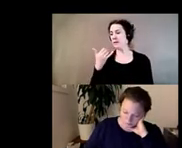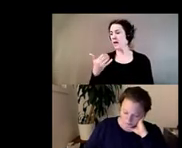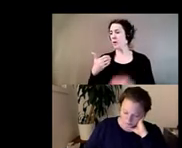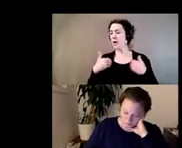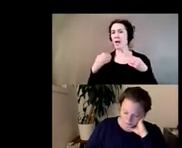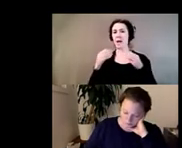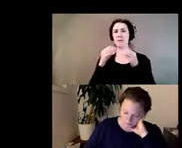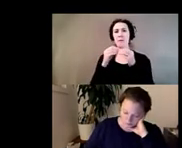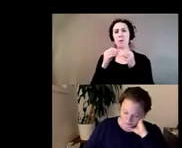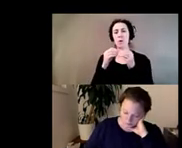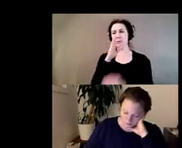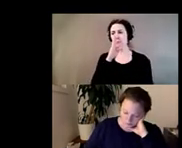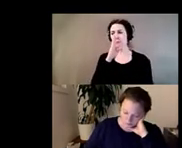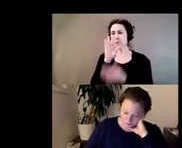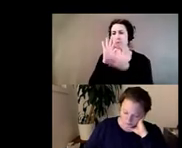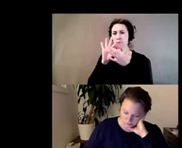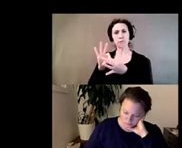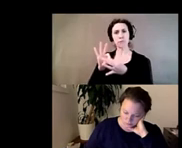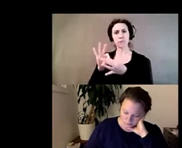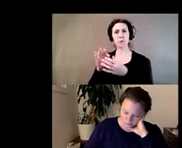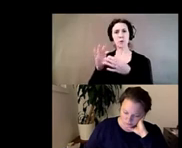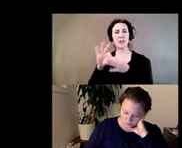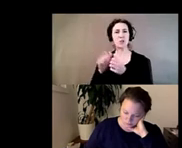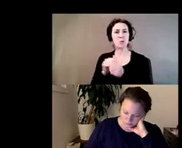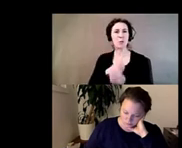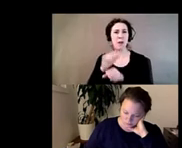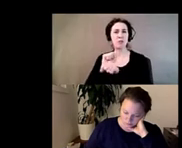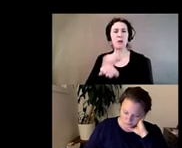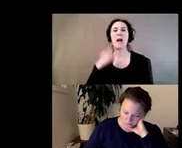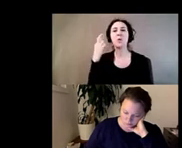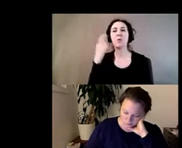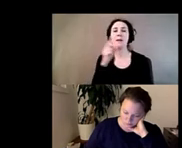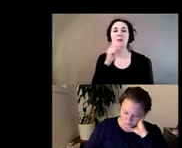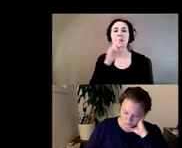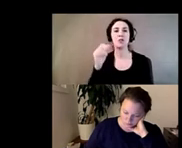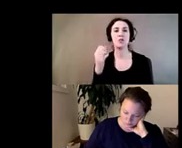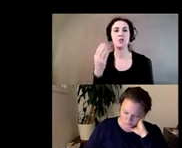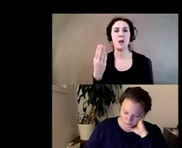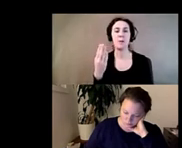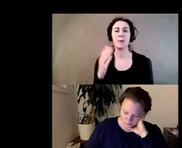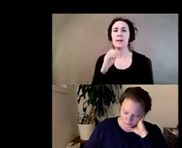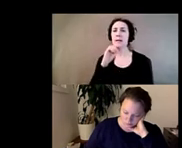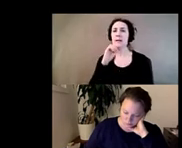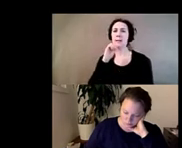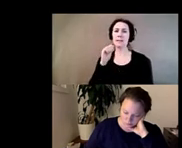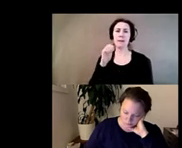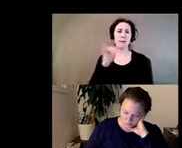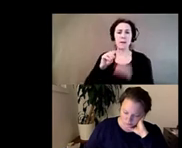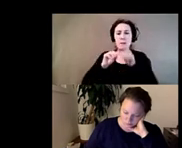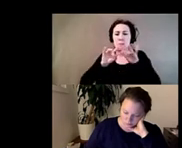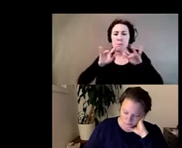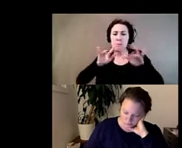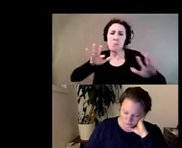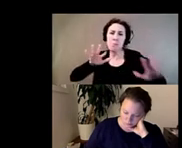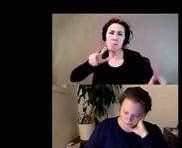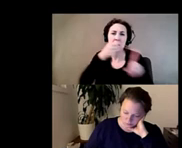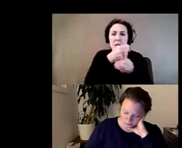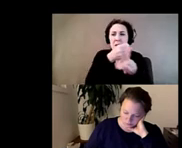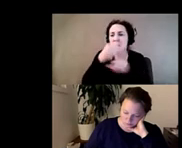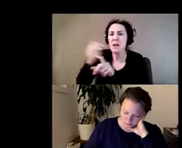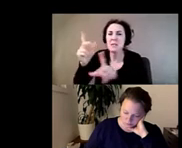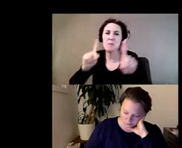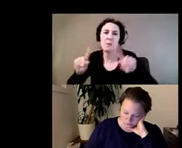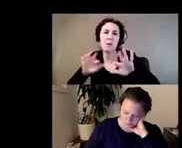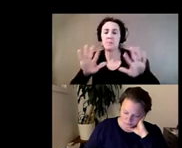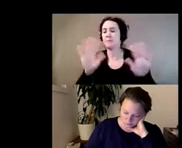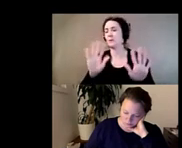my job i recognize it as a job um i don't see it as kind of guerrilla practice as i think felix would want to have wanted us to see